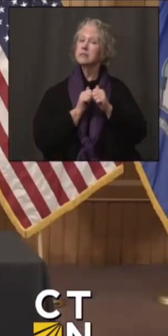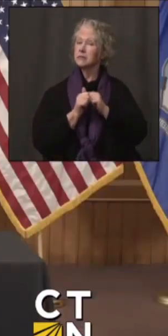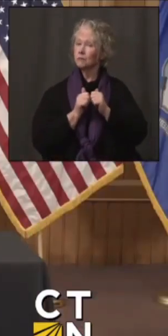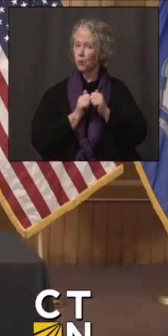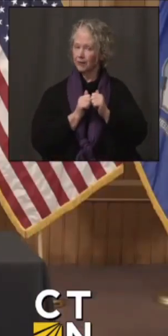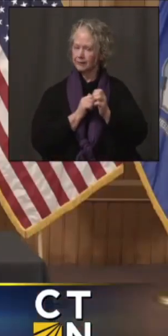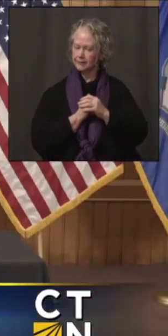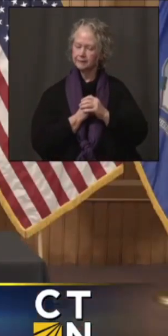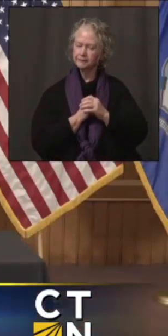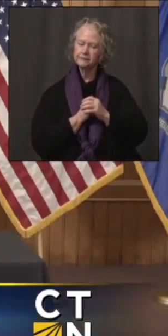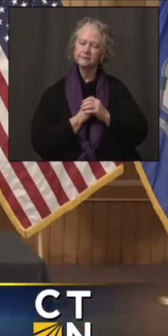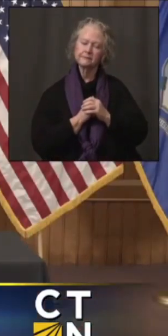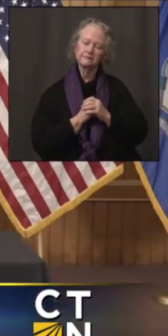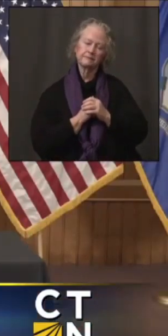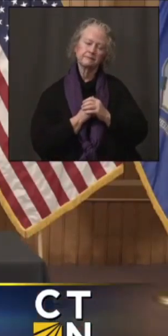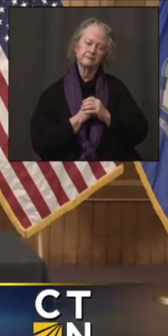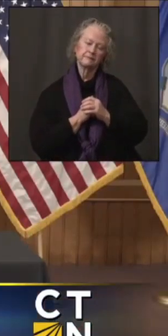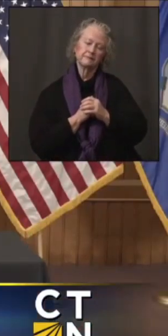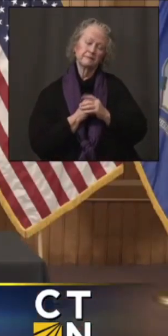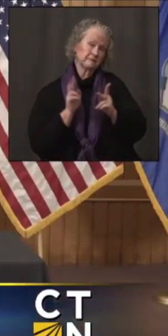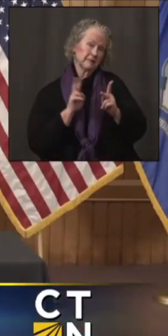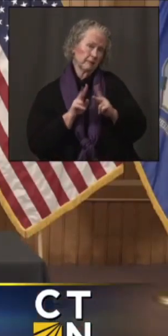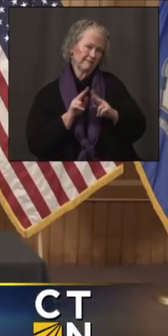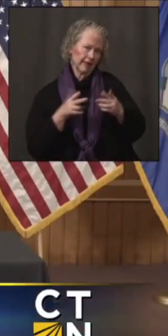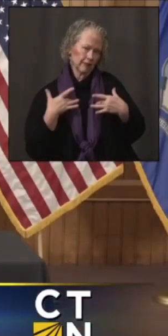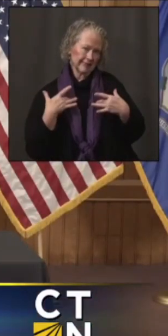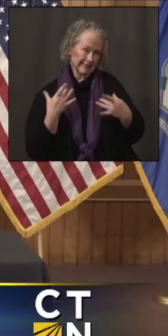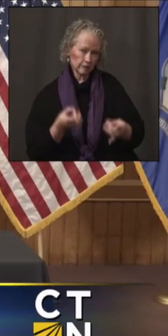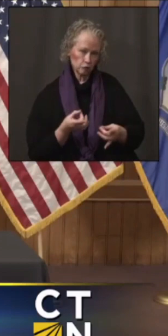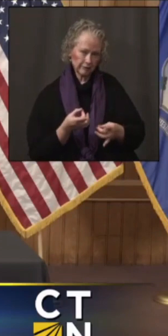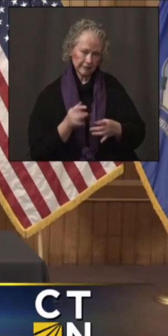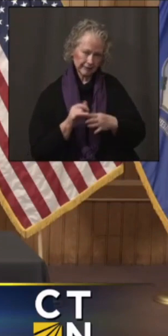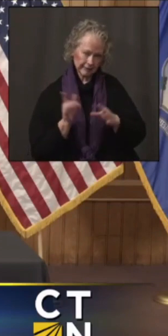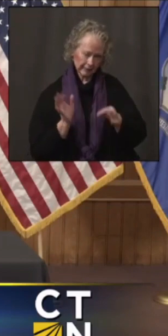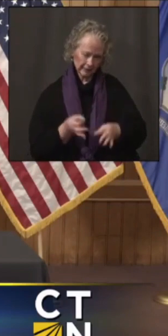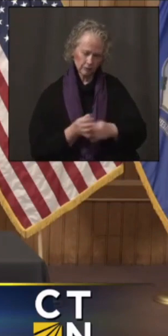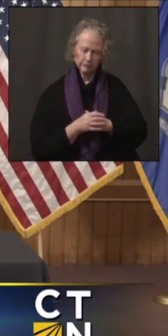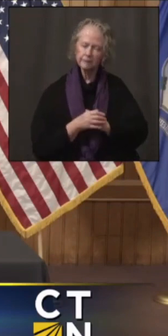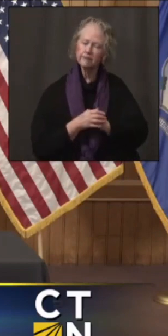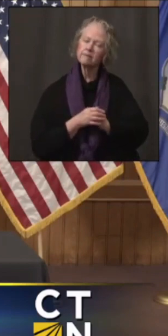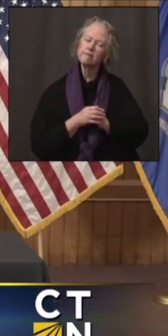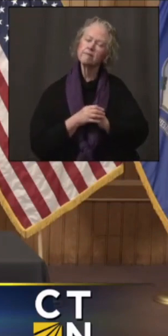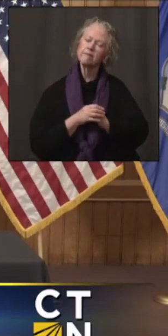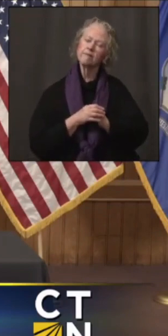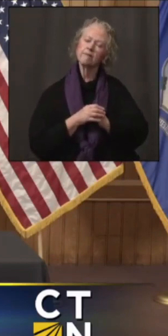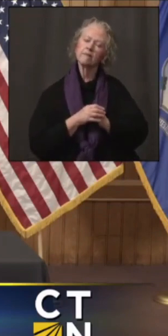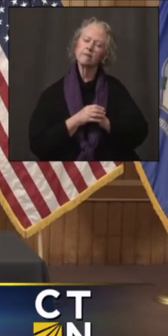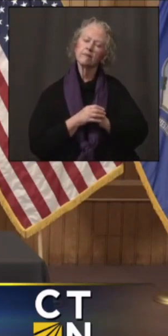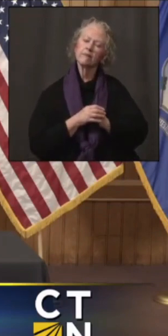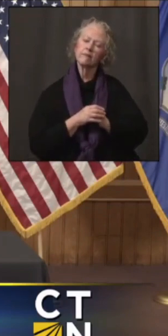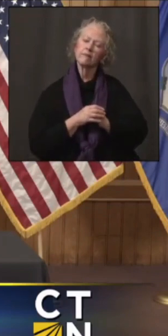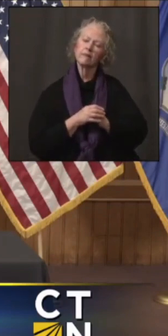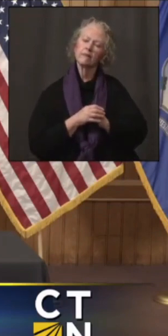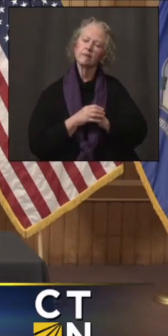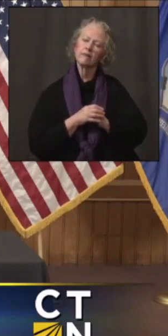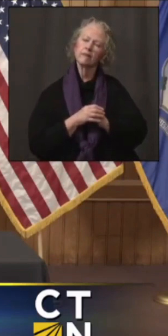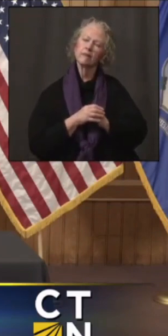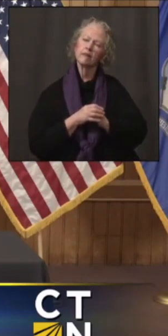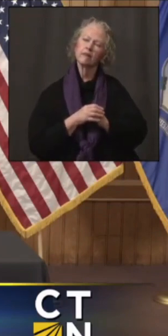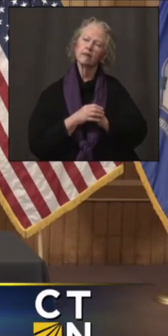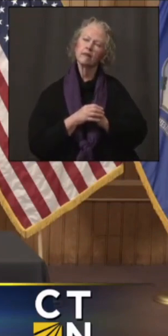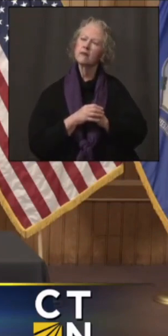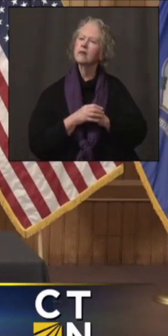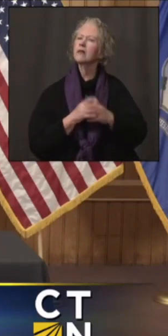aware that very people are very, very interested in, in that. When would a